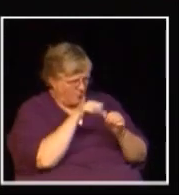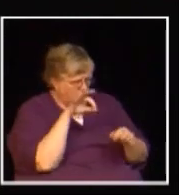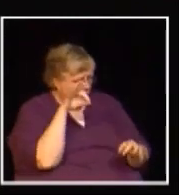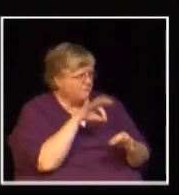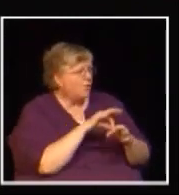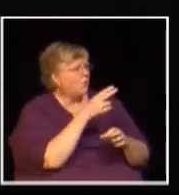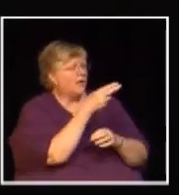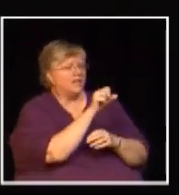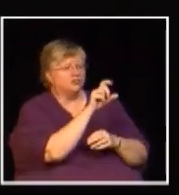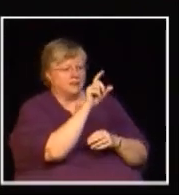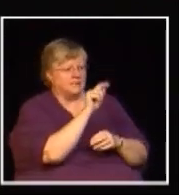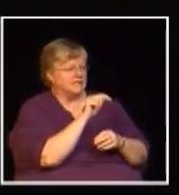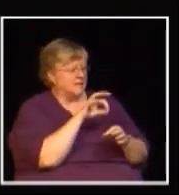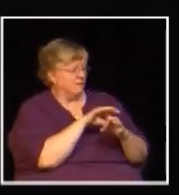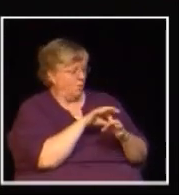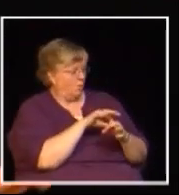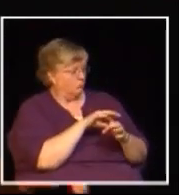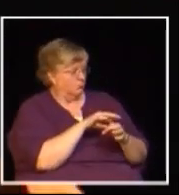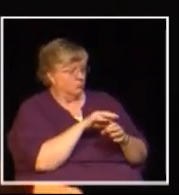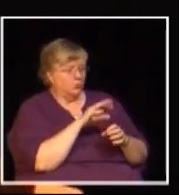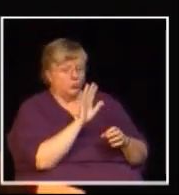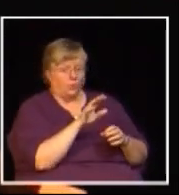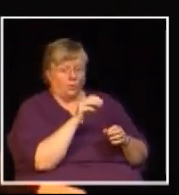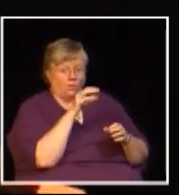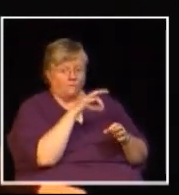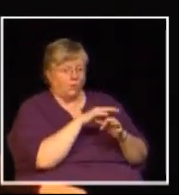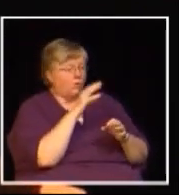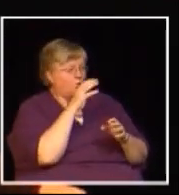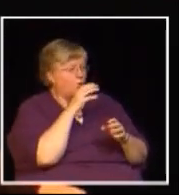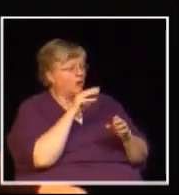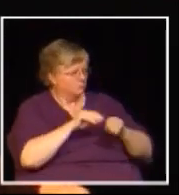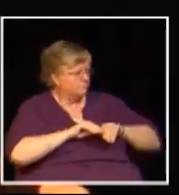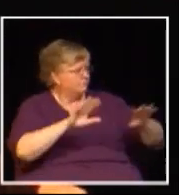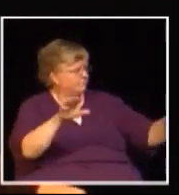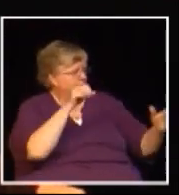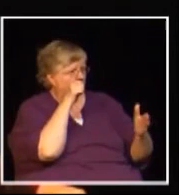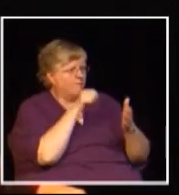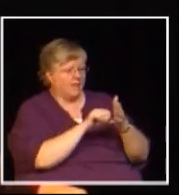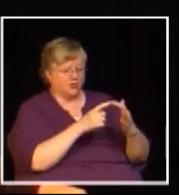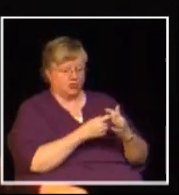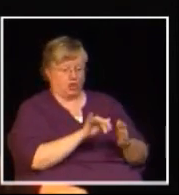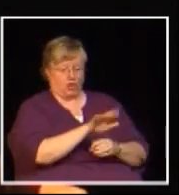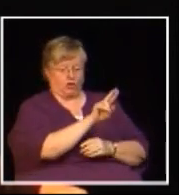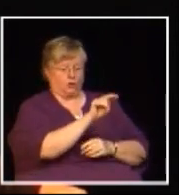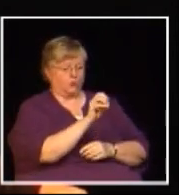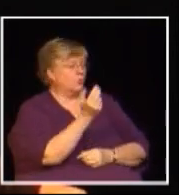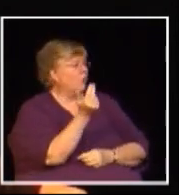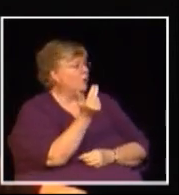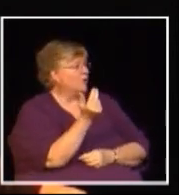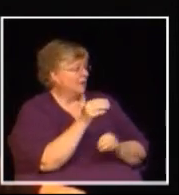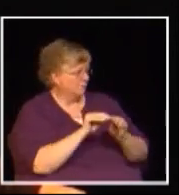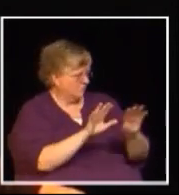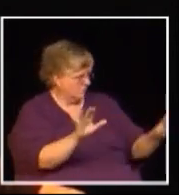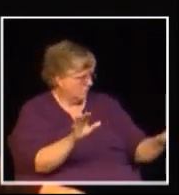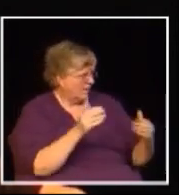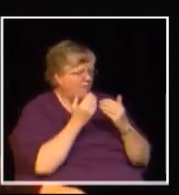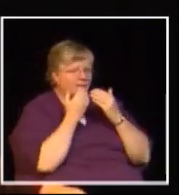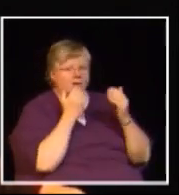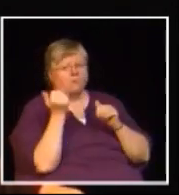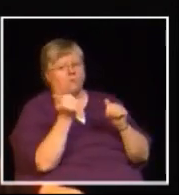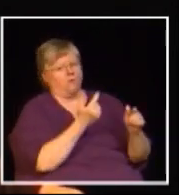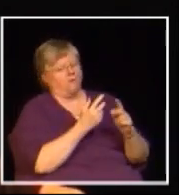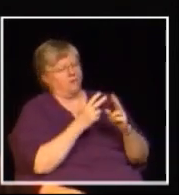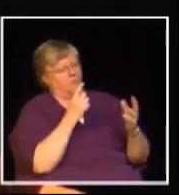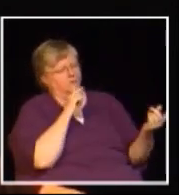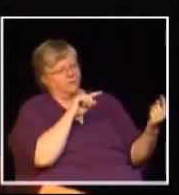remember to vote in the HSE referendum and watch for your ballots in the mail which will be starting on June the 13th thank